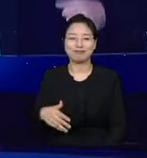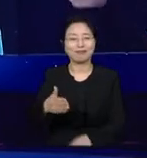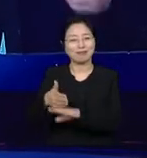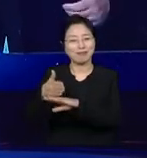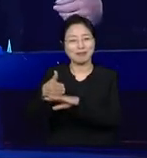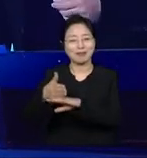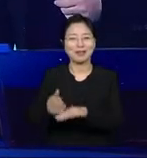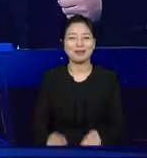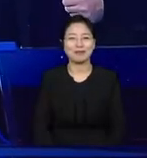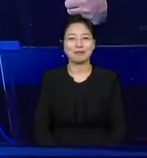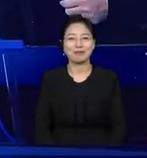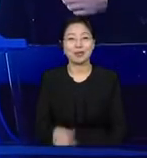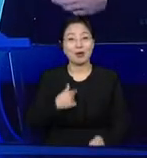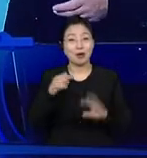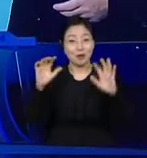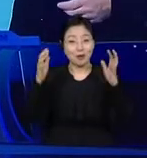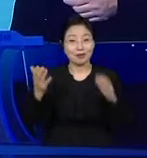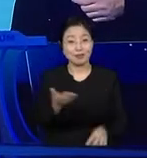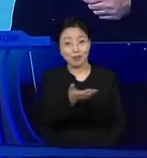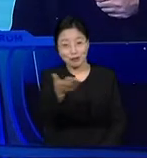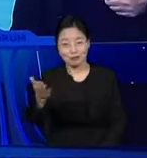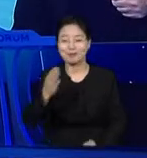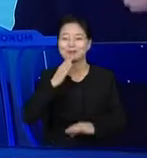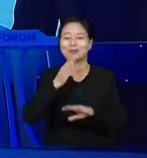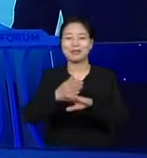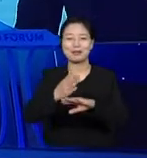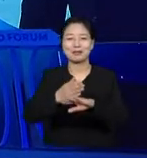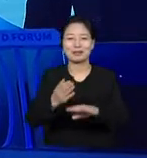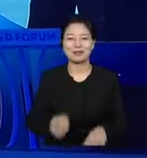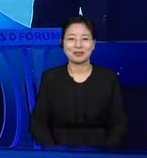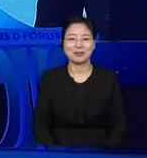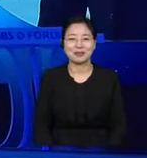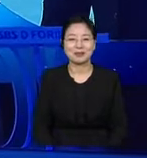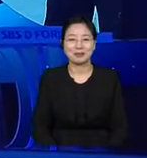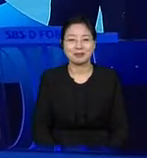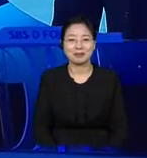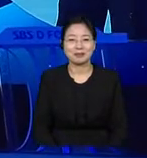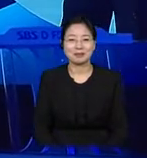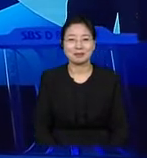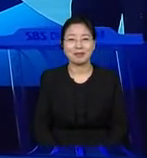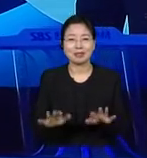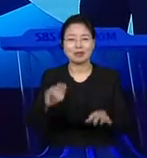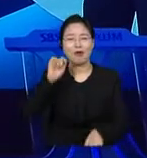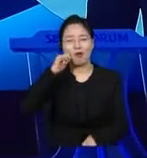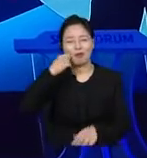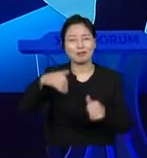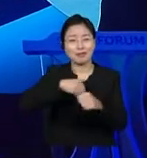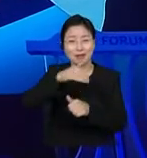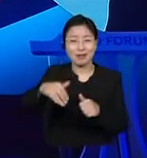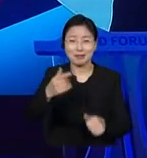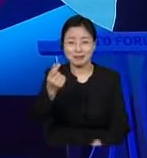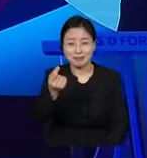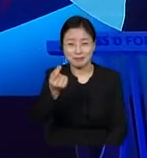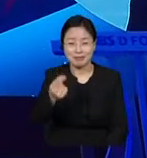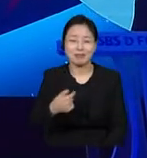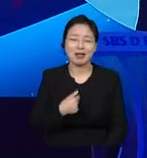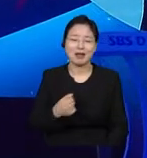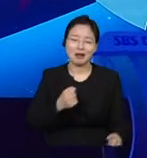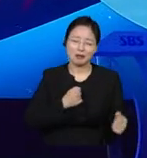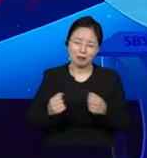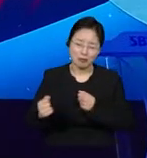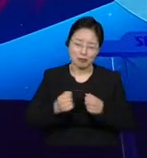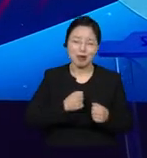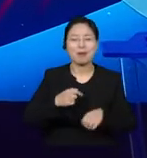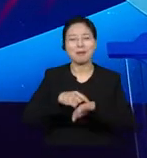It is indeed a sad period to be here, and my heart and thoughts go out to all those affected by the tragic events last weekend in